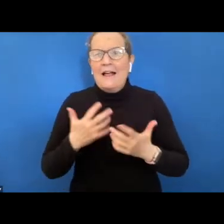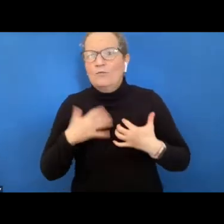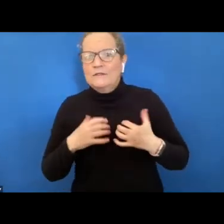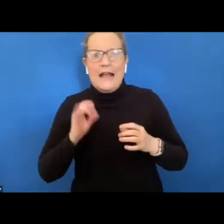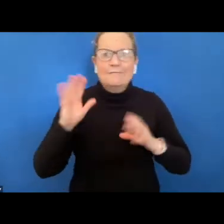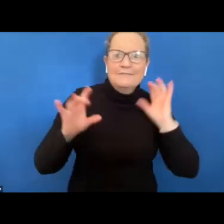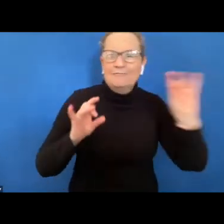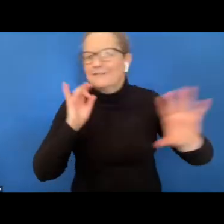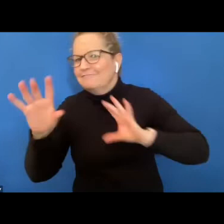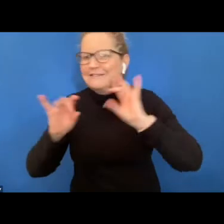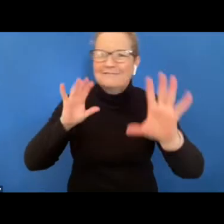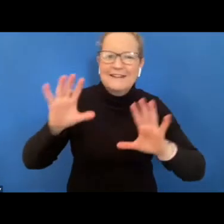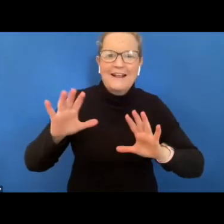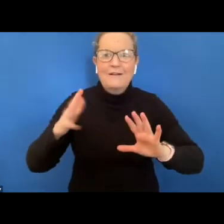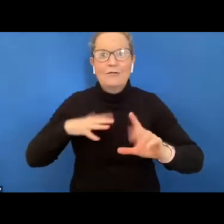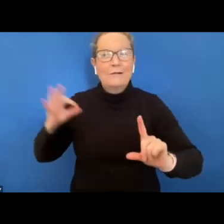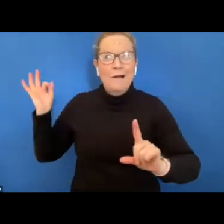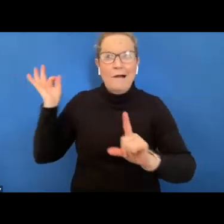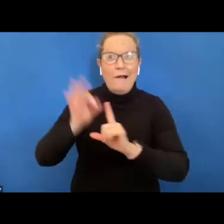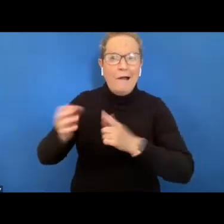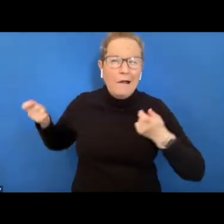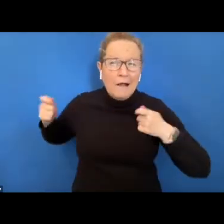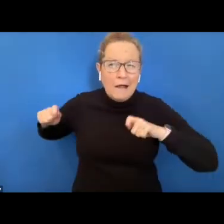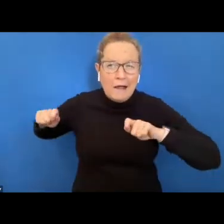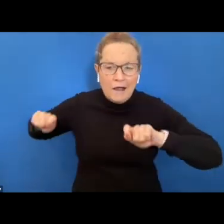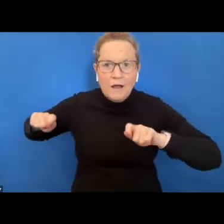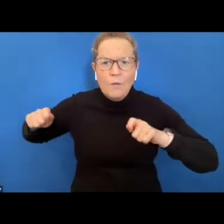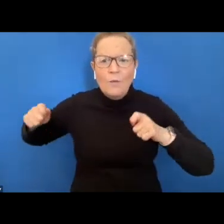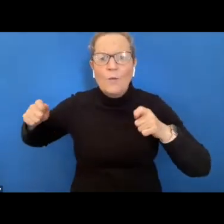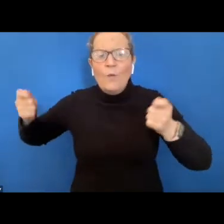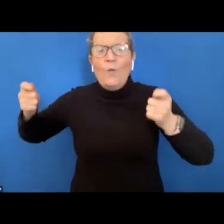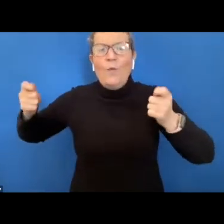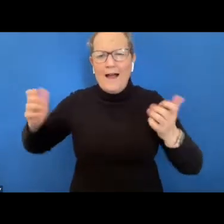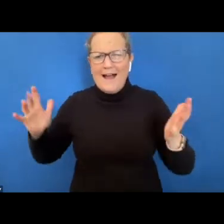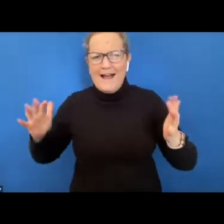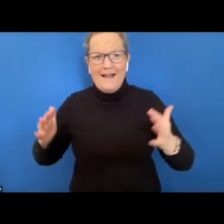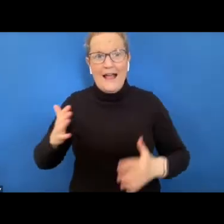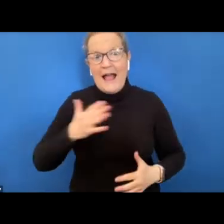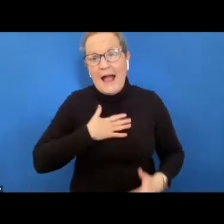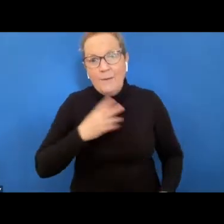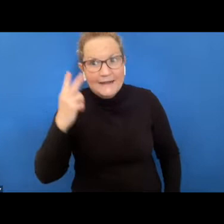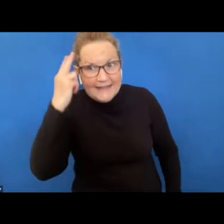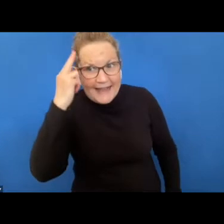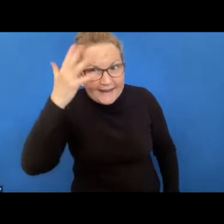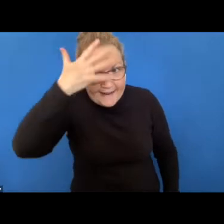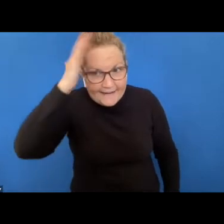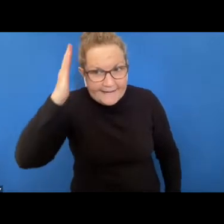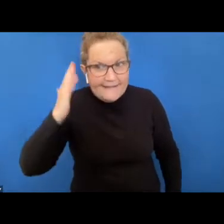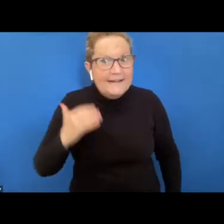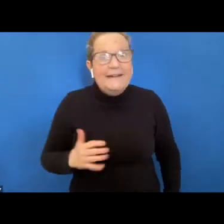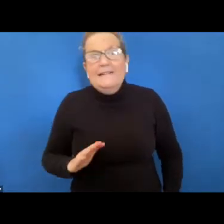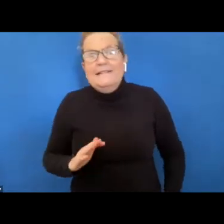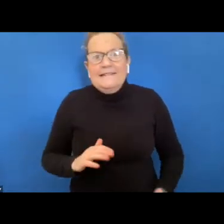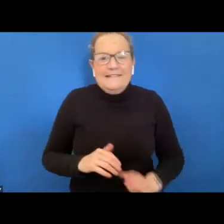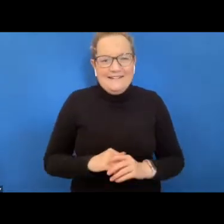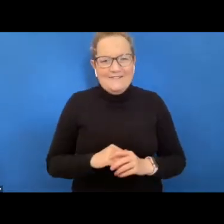about which you'll be able to do a bit more of uh from this weekend i'm really looking forward to getting my haircut as you can see um so